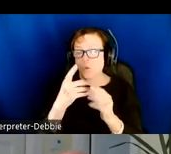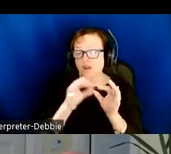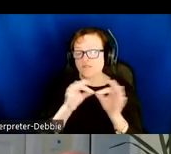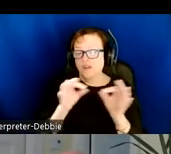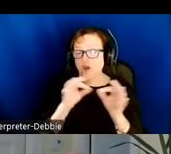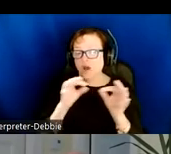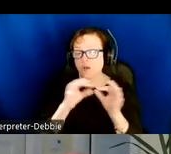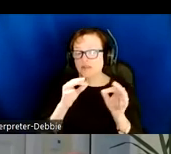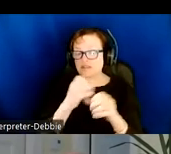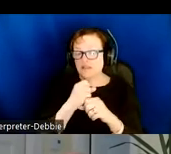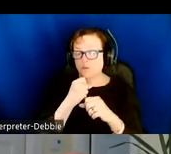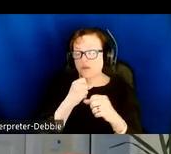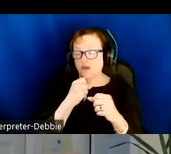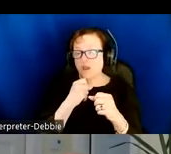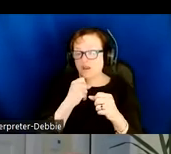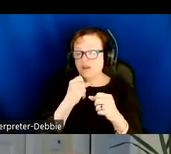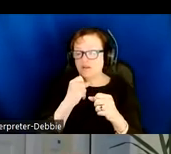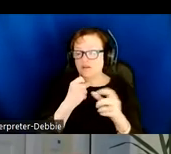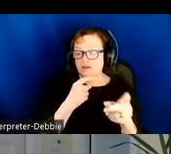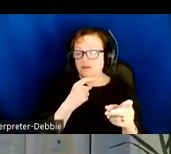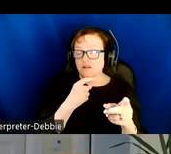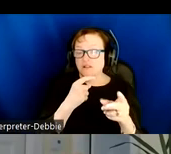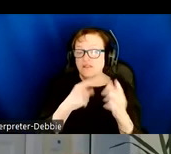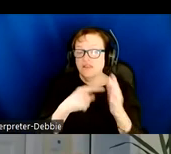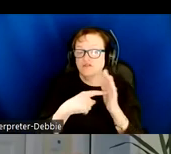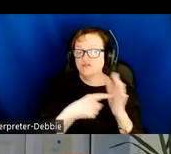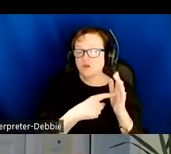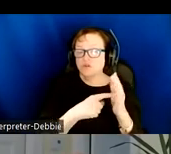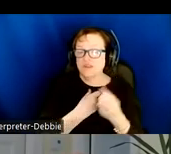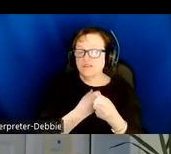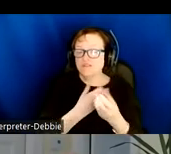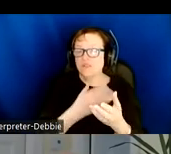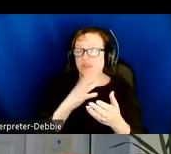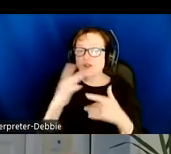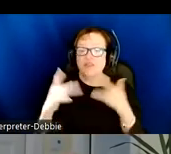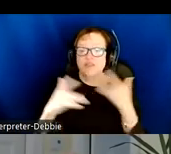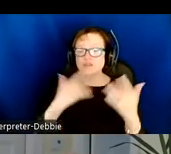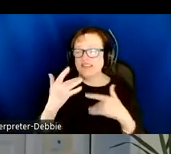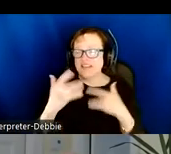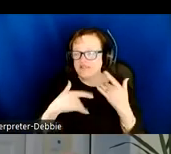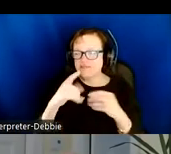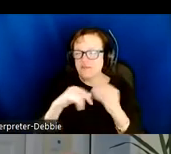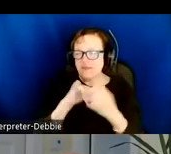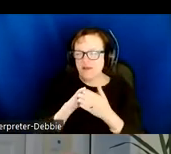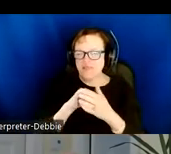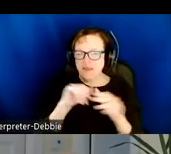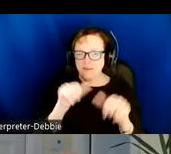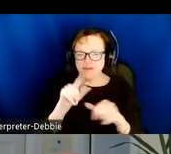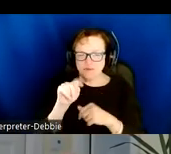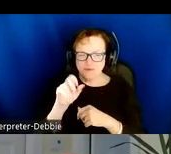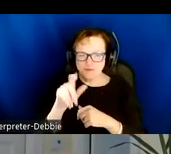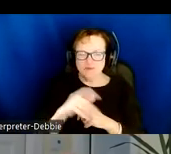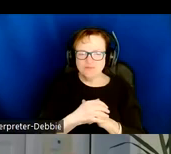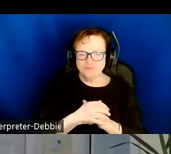received from a participant in our studies that expresses and conveys some of the enthusiasm that the participant community has shared with us.